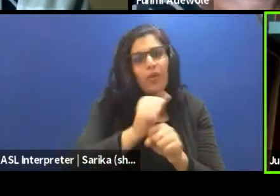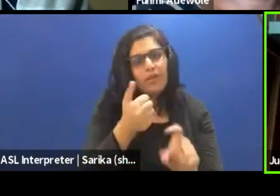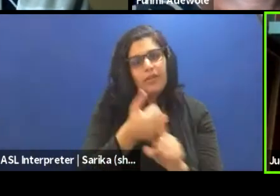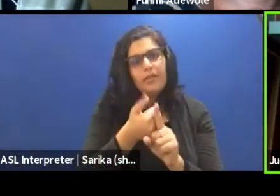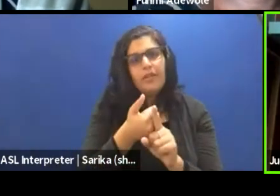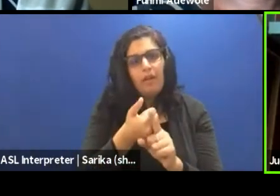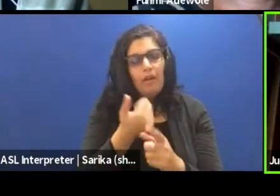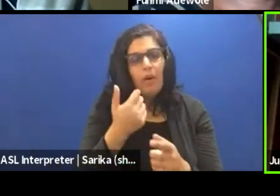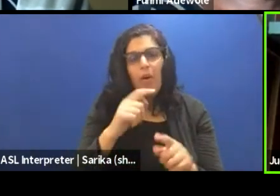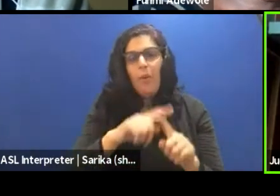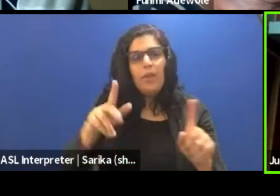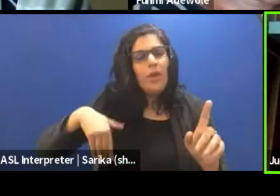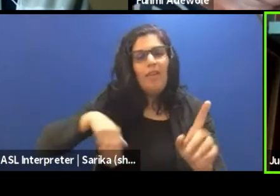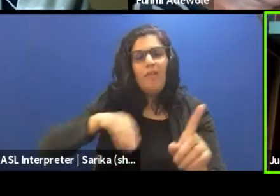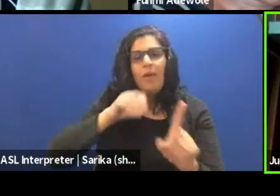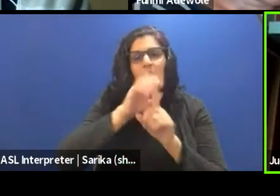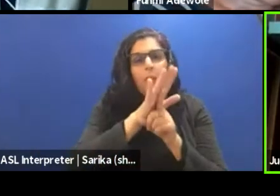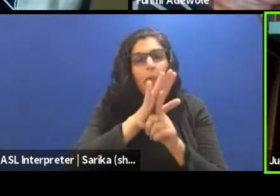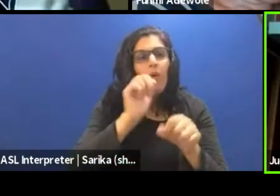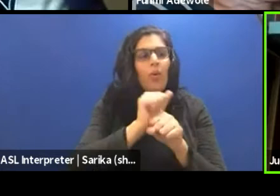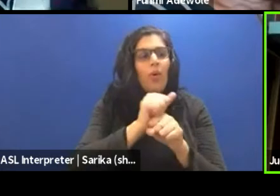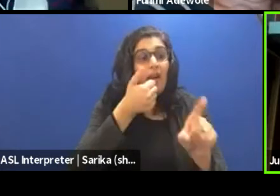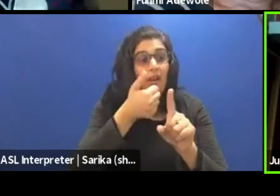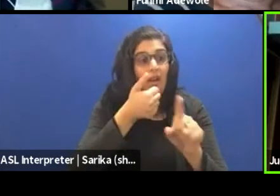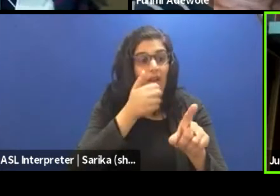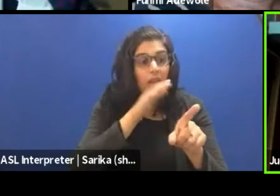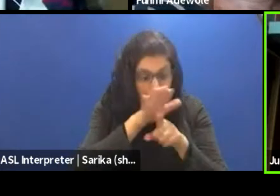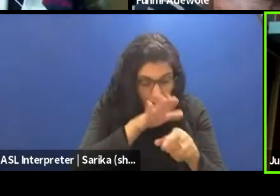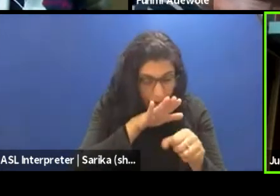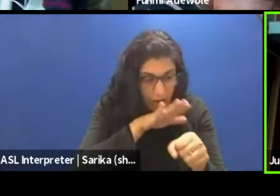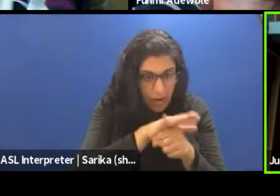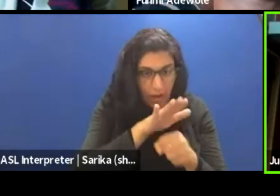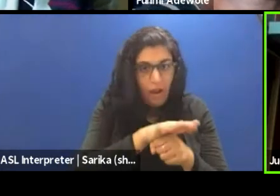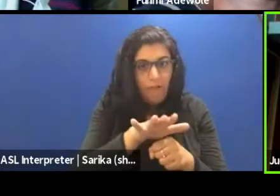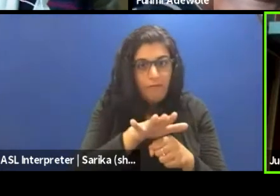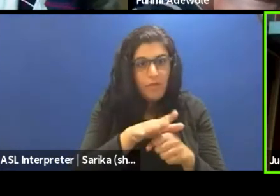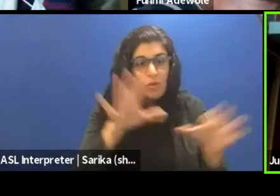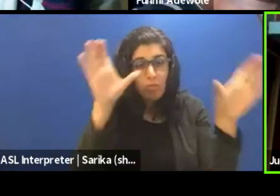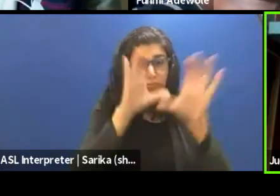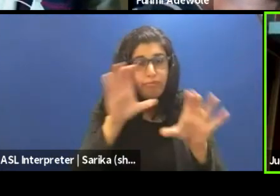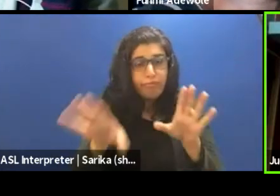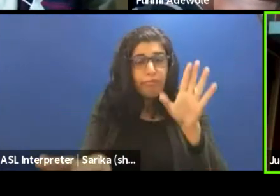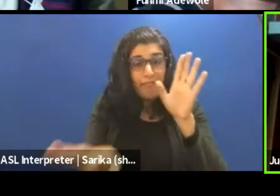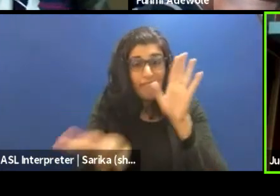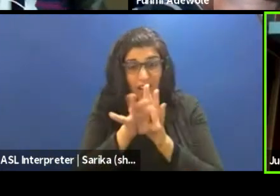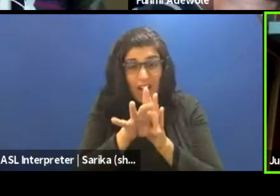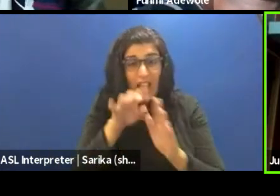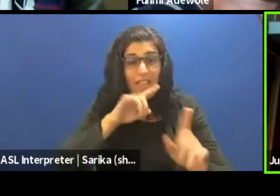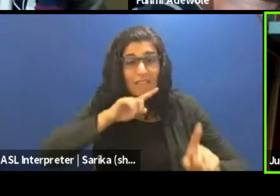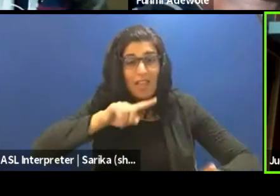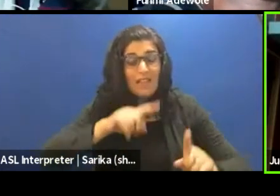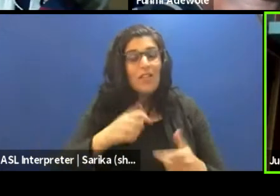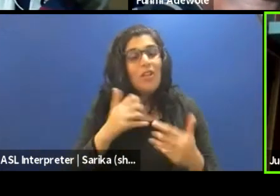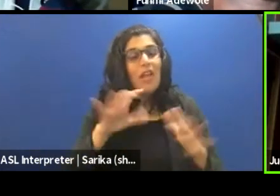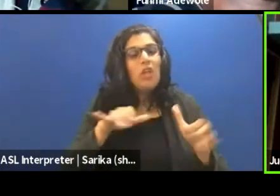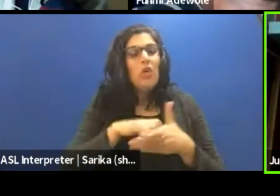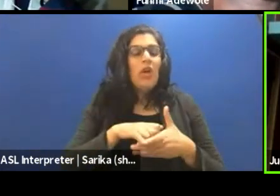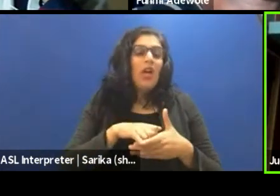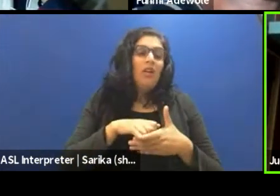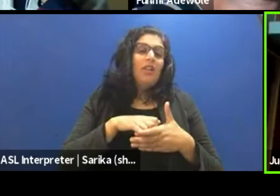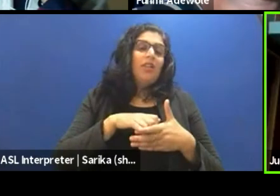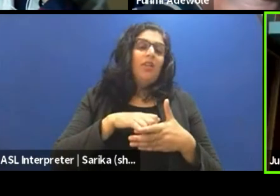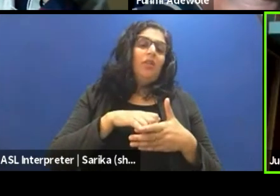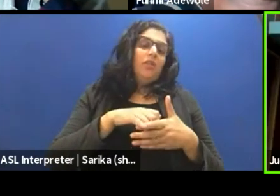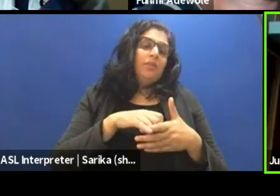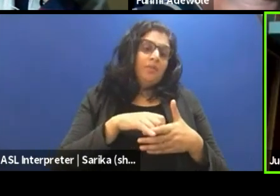just haven't been exposed to the work enough to be able to find those answers. So I do that. And it's a nice, I'll go